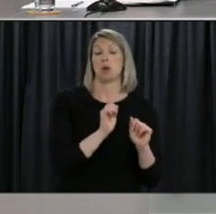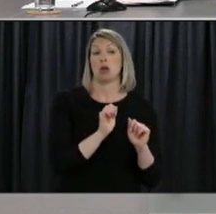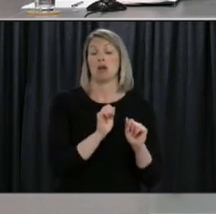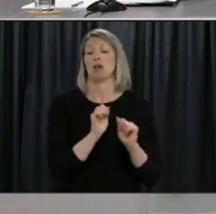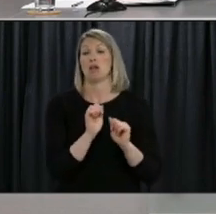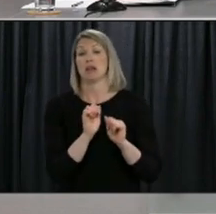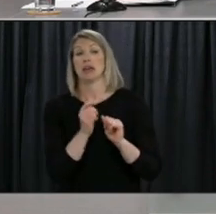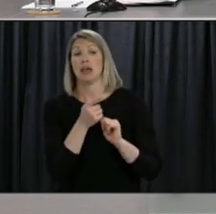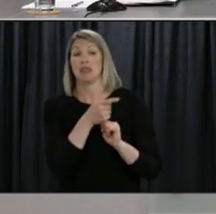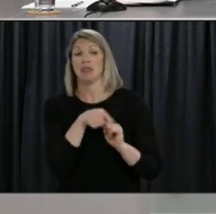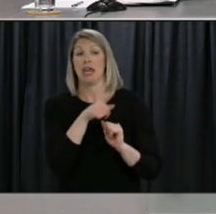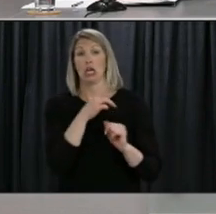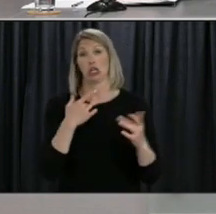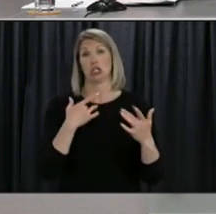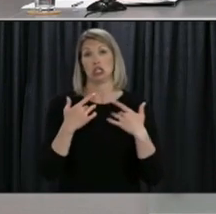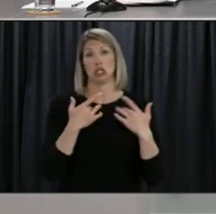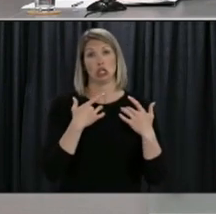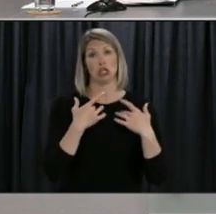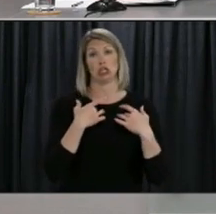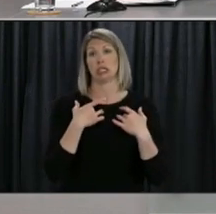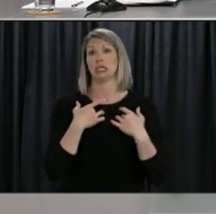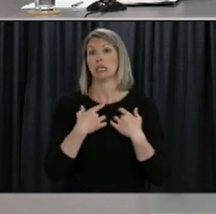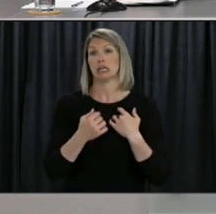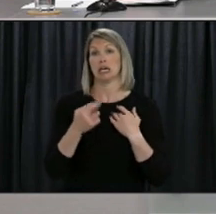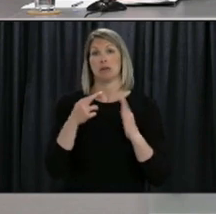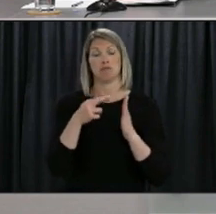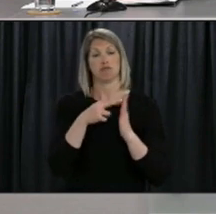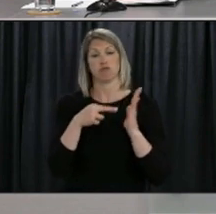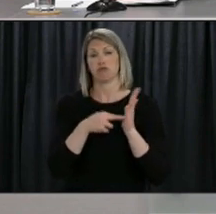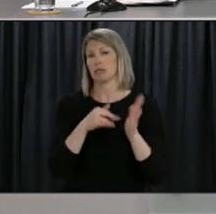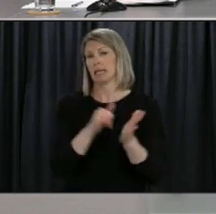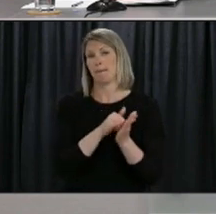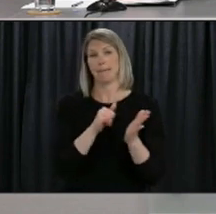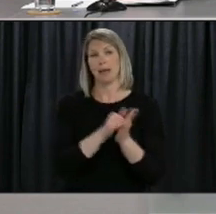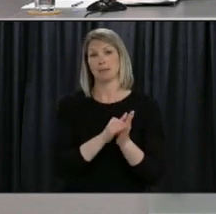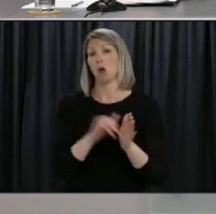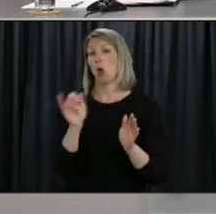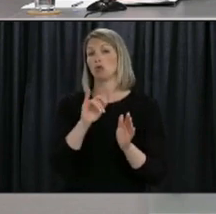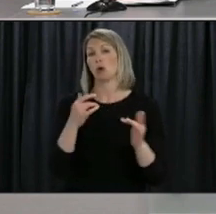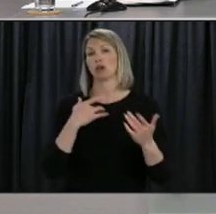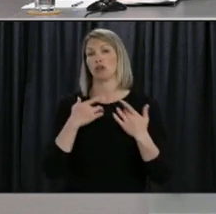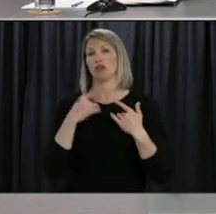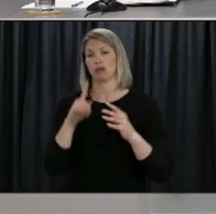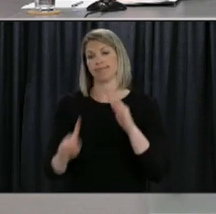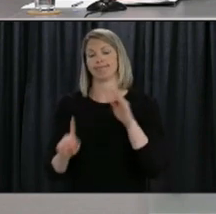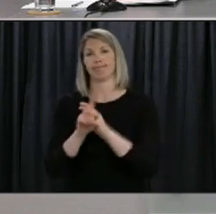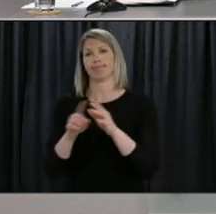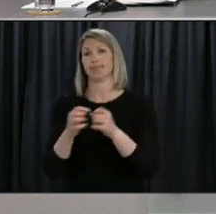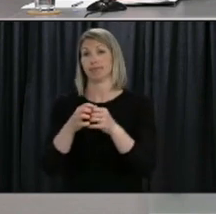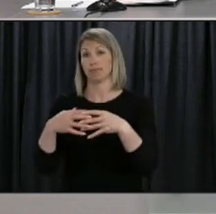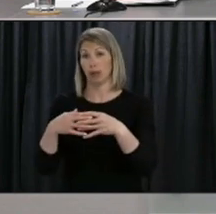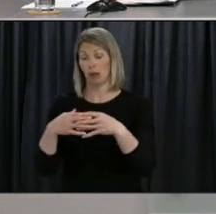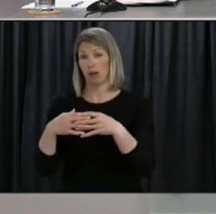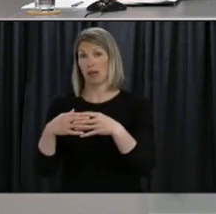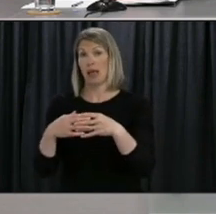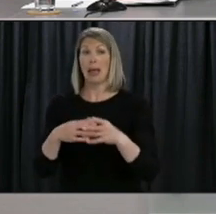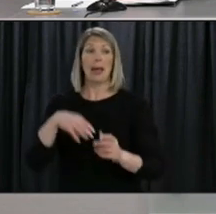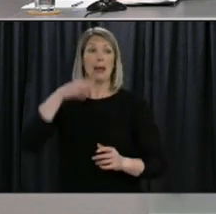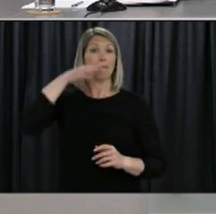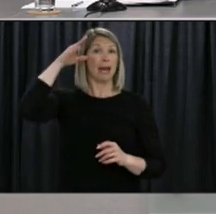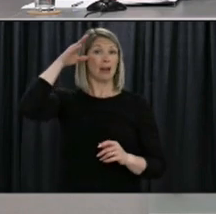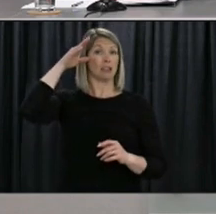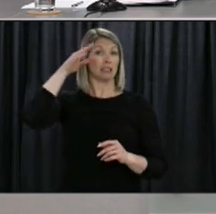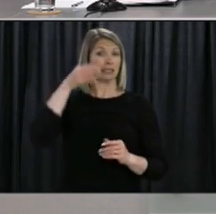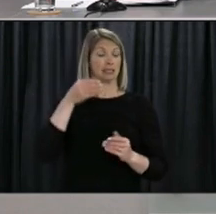outbreaks which have been seen in other areas if the virus does resurge in the community the government subsidy provided to parents ends on the 26th and she